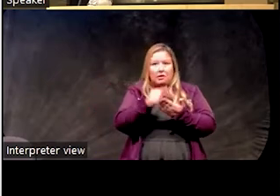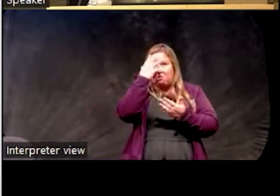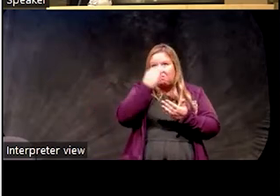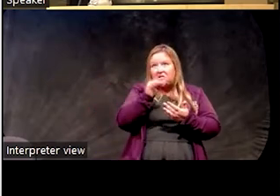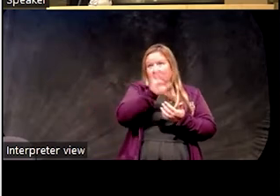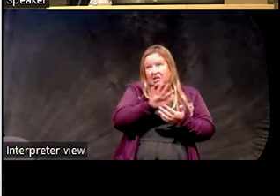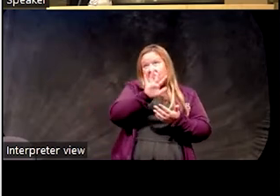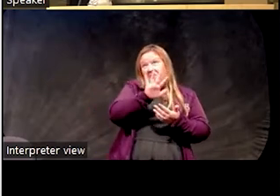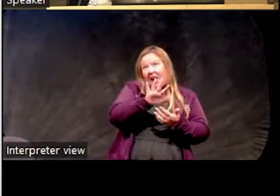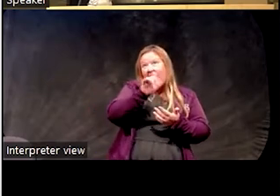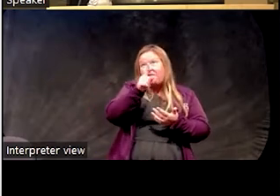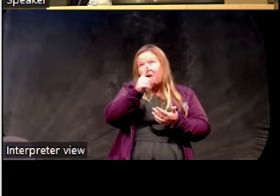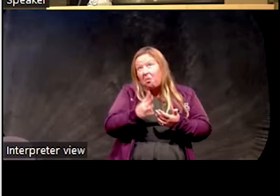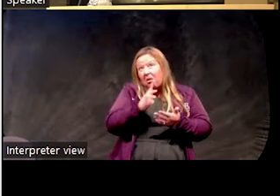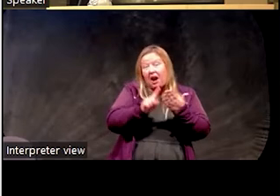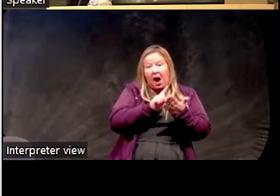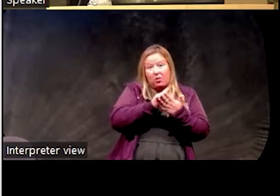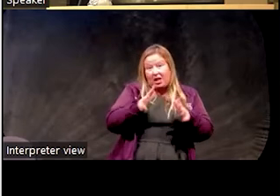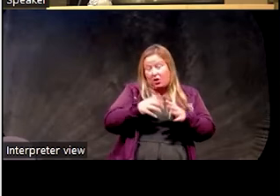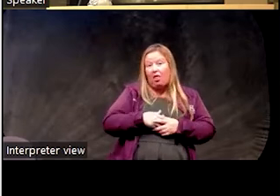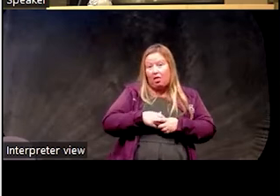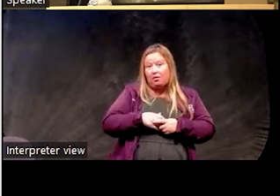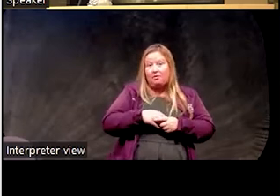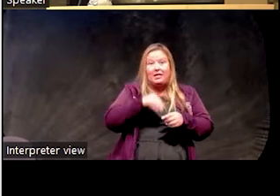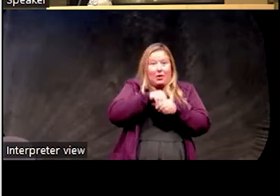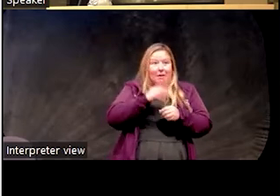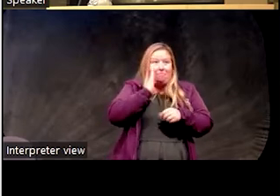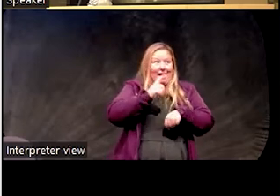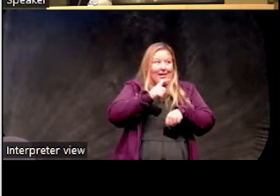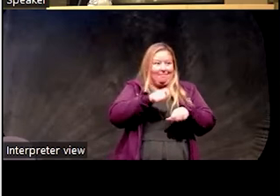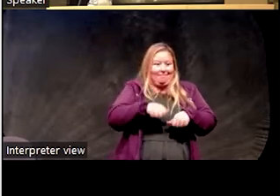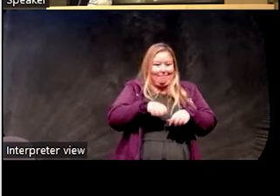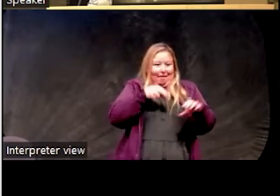probably closer to five and a quarter hours because they're in bed less.